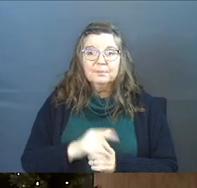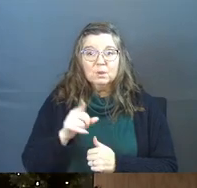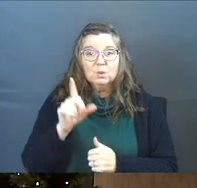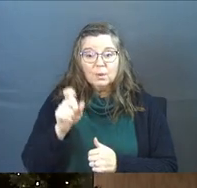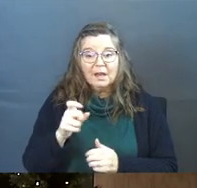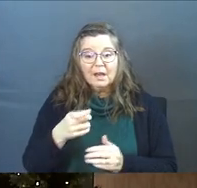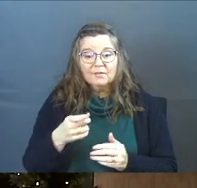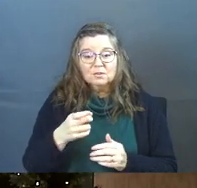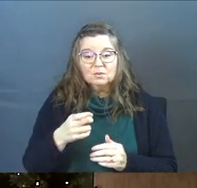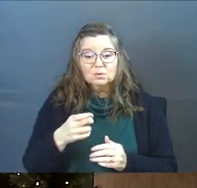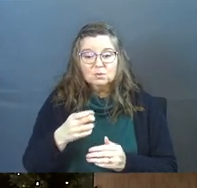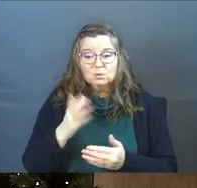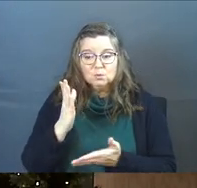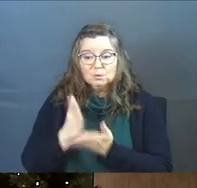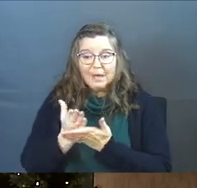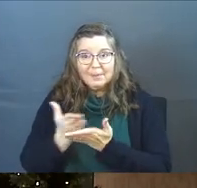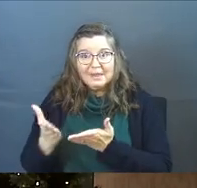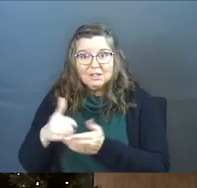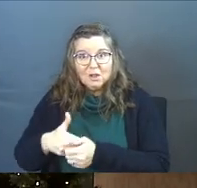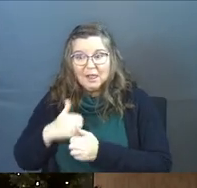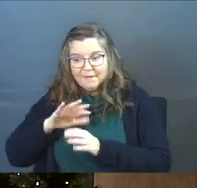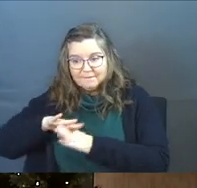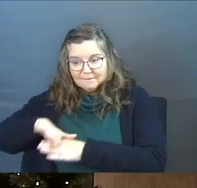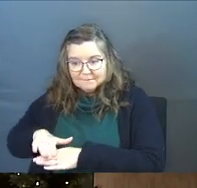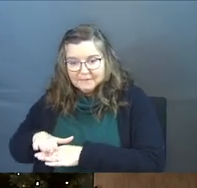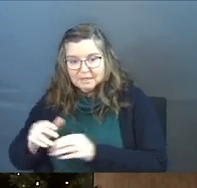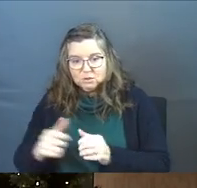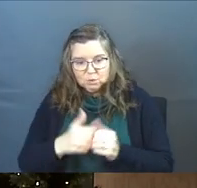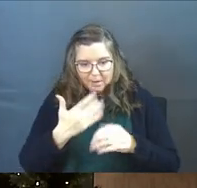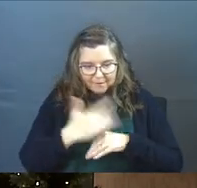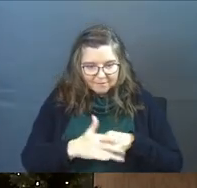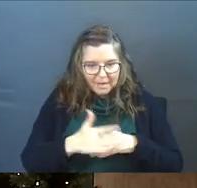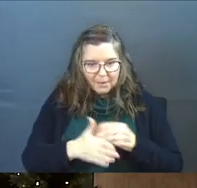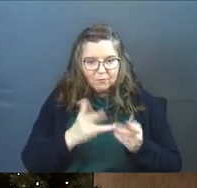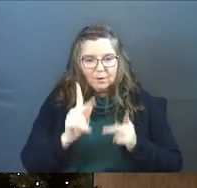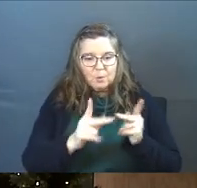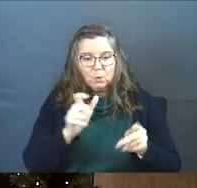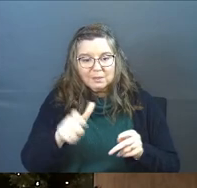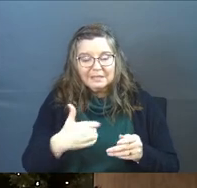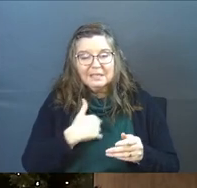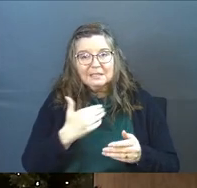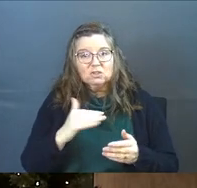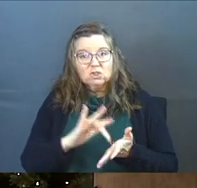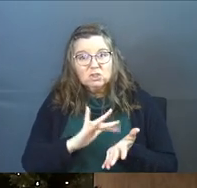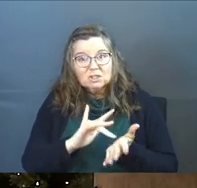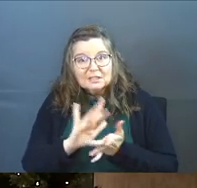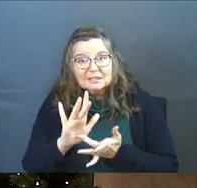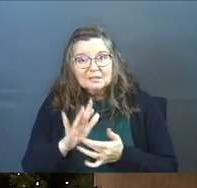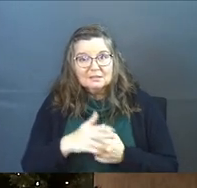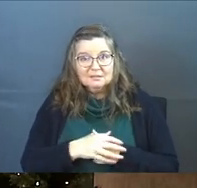You're going to have to shut some things down in your life and make space for souls that need Jesus desperately.